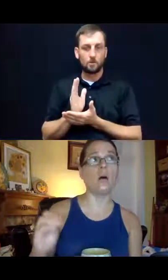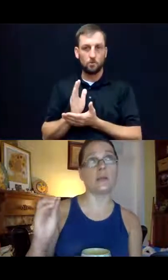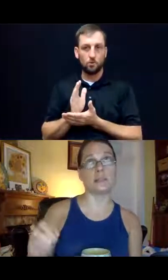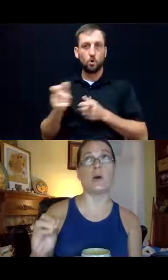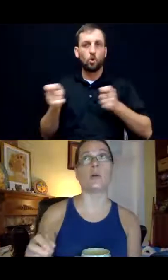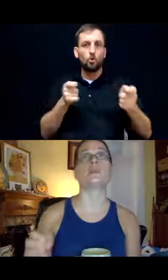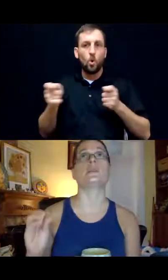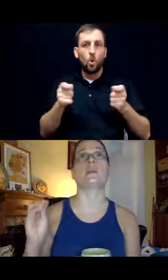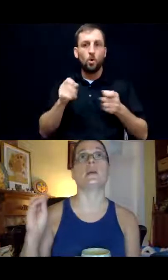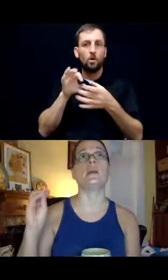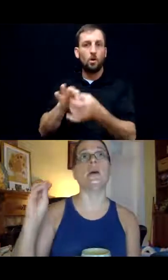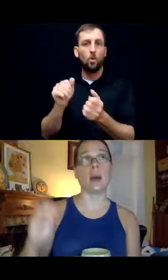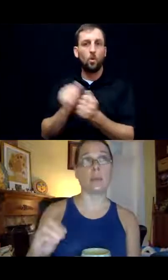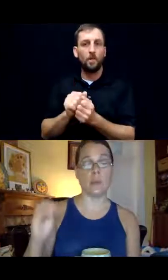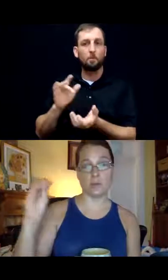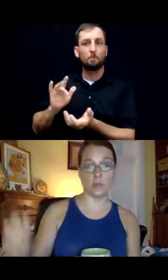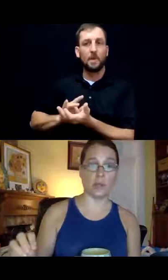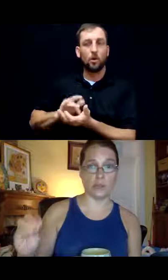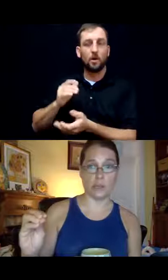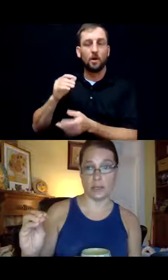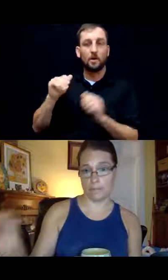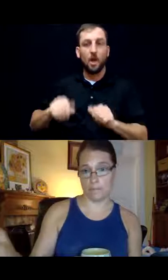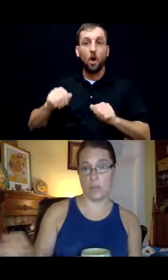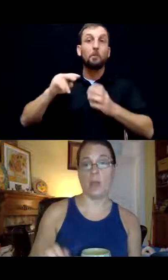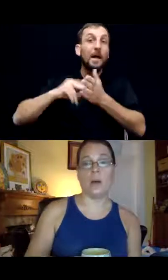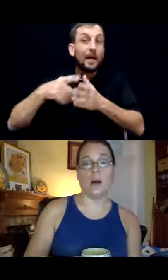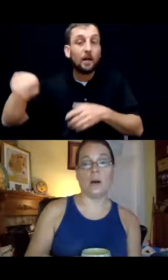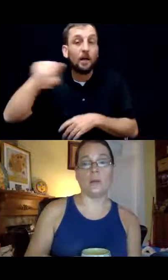When I say all persons, I mean competent majors over the age of 18.